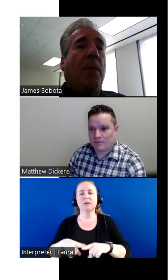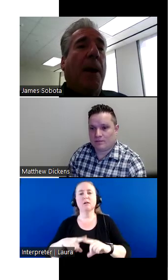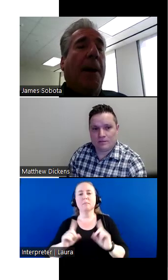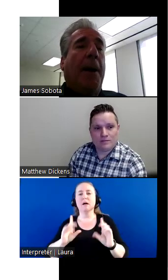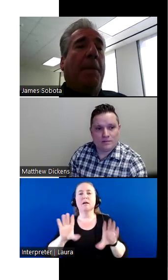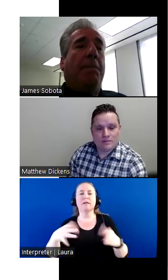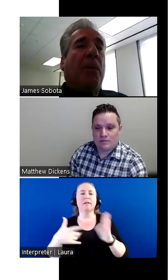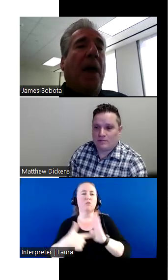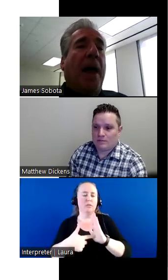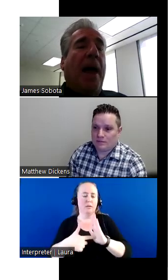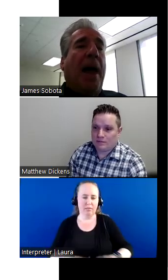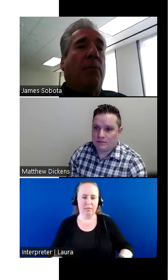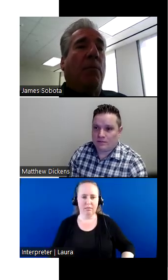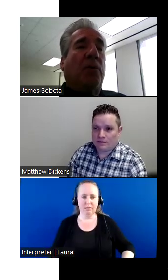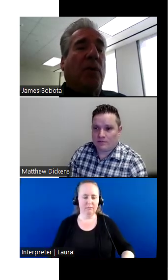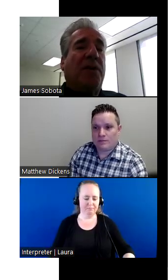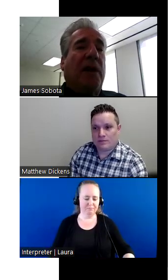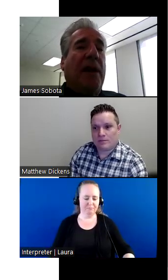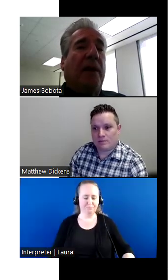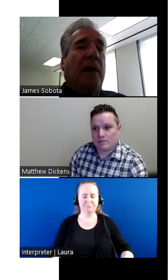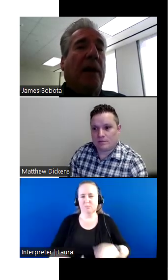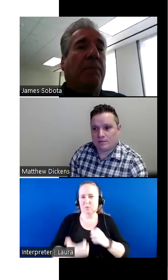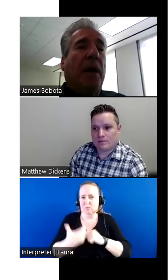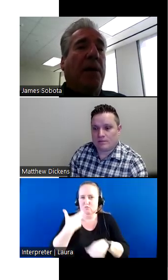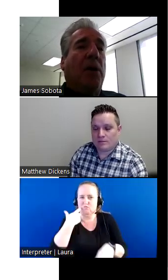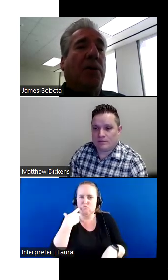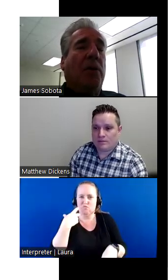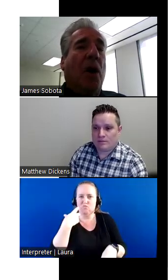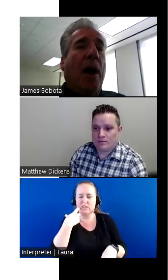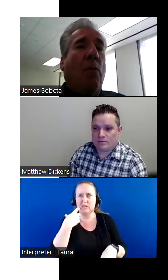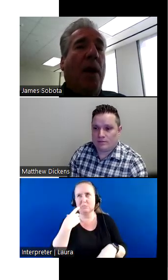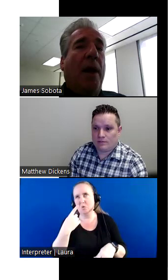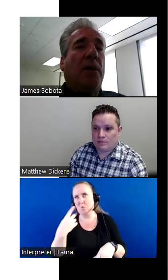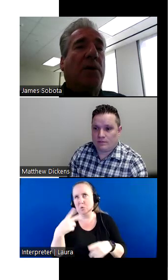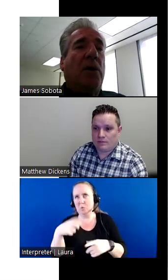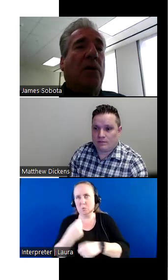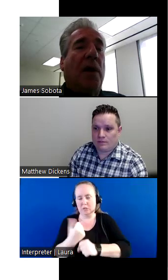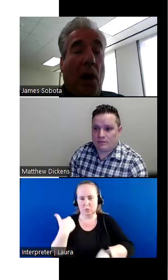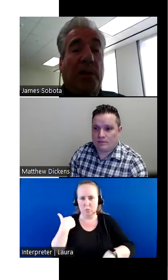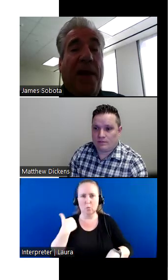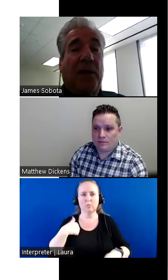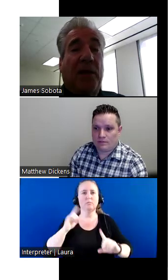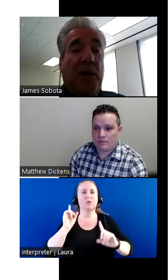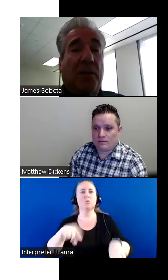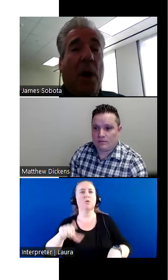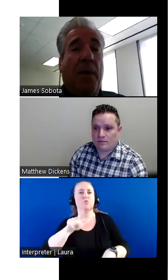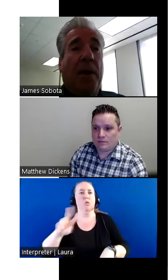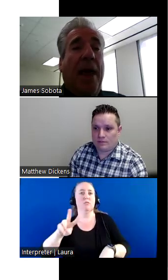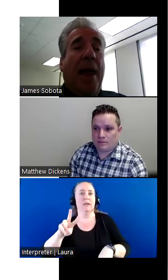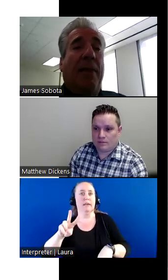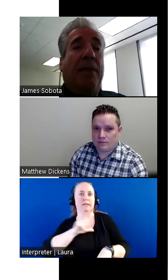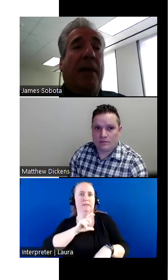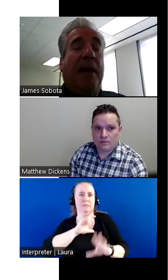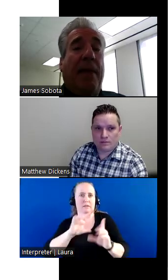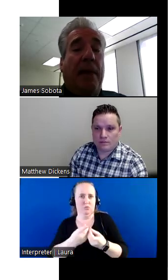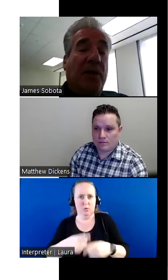the example. Um, I, most recently, uh, a year or two ago, I went to the Las Vegas police department